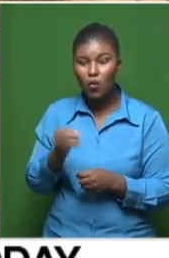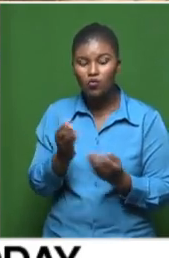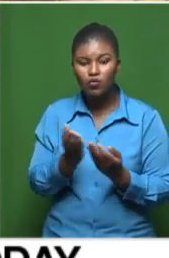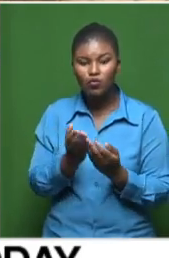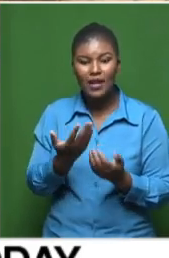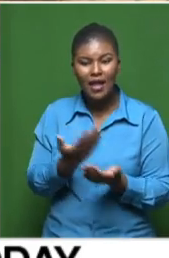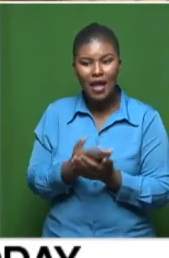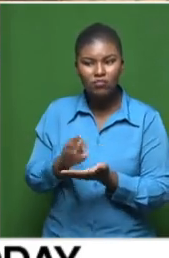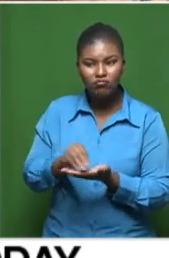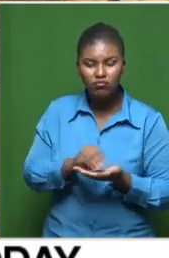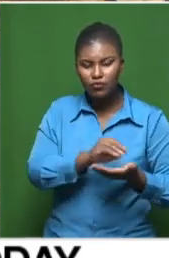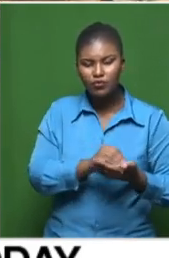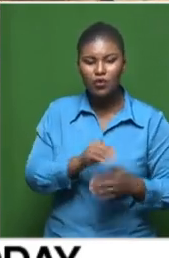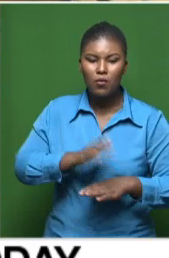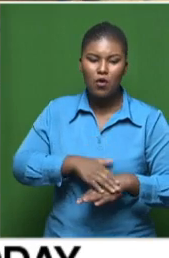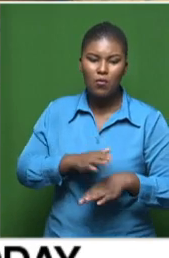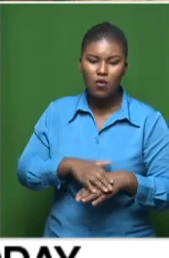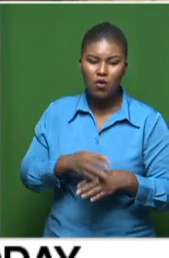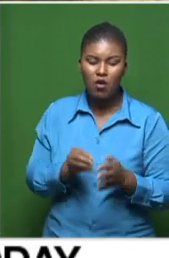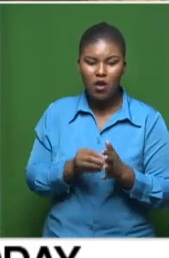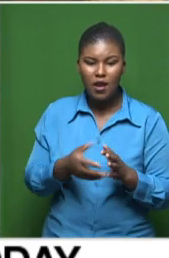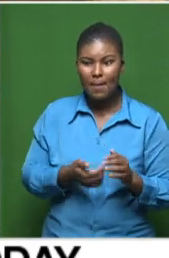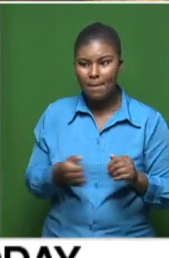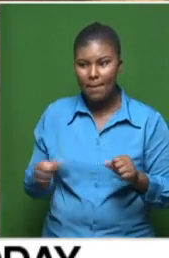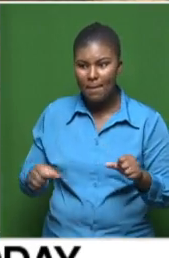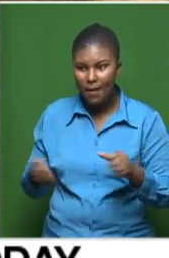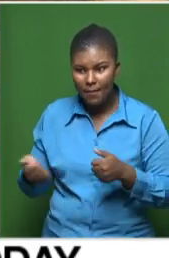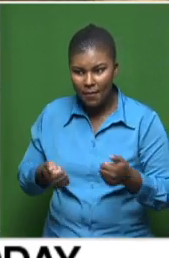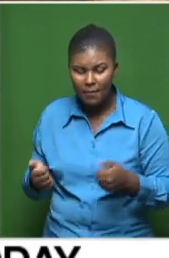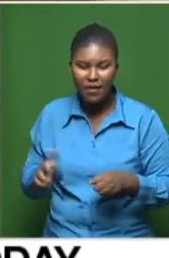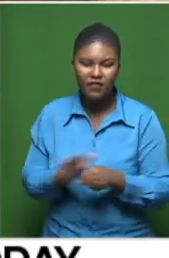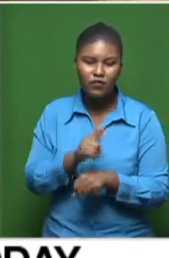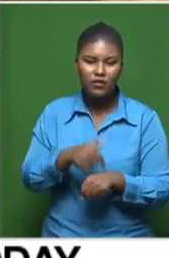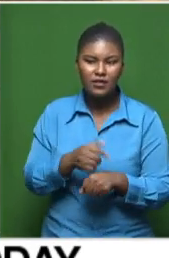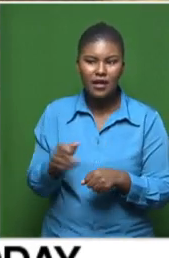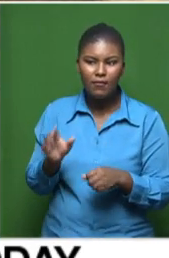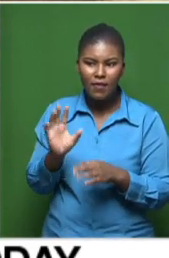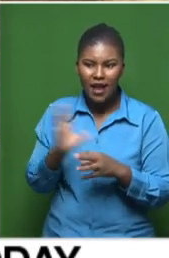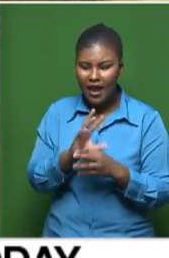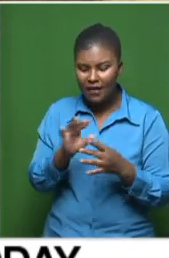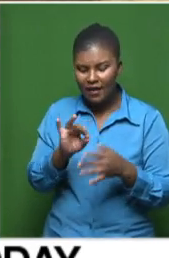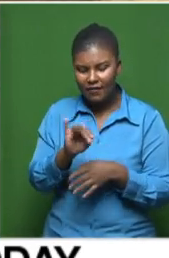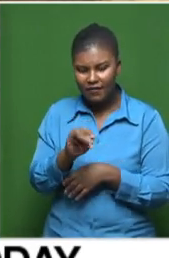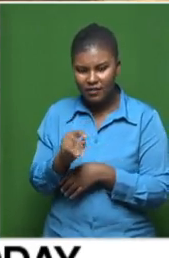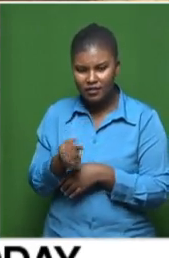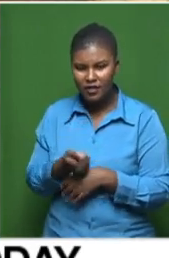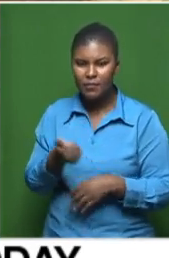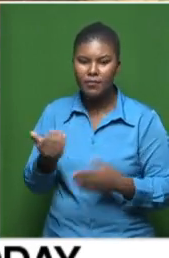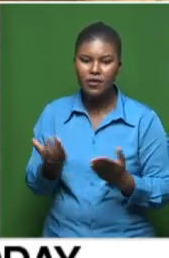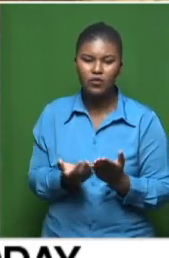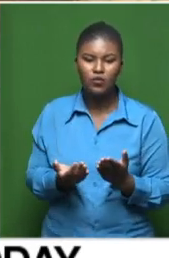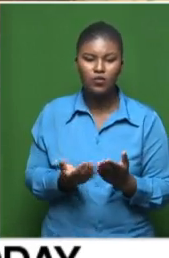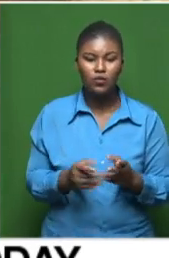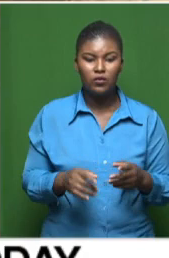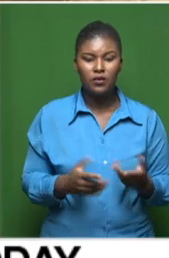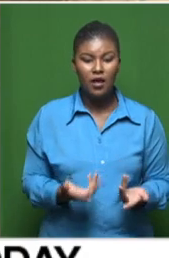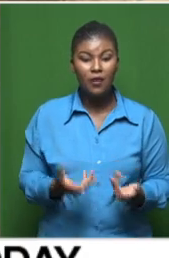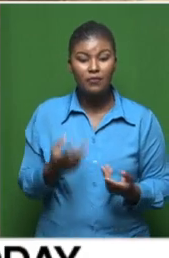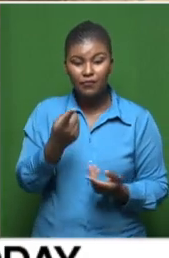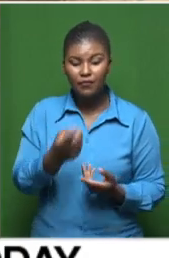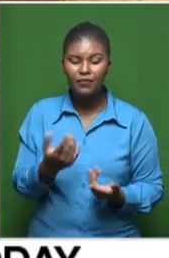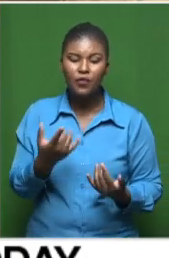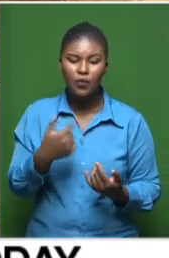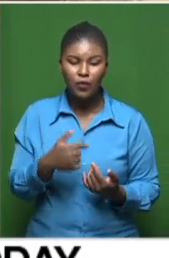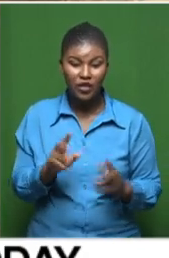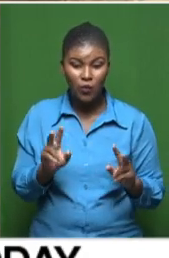to bring learners in back to that full time, you know, that full time attendance in terms of learners coming back in every day. So that is,